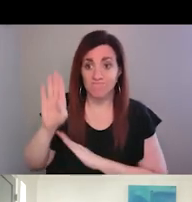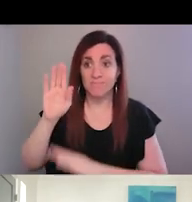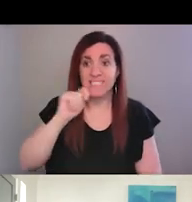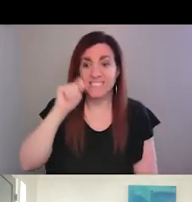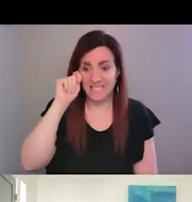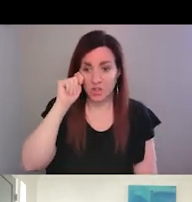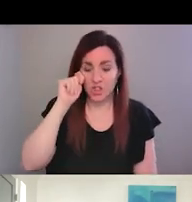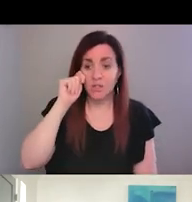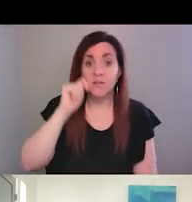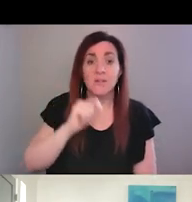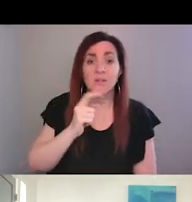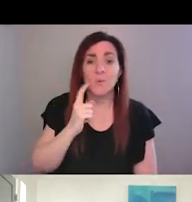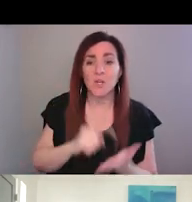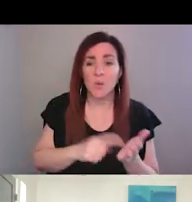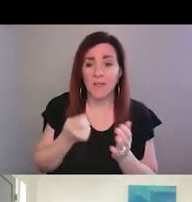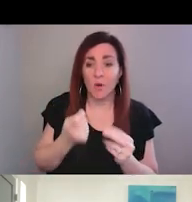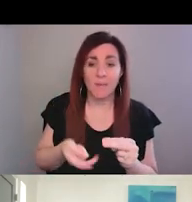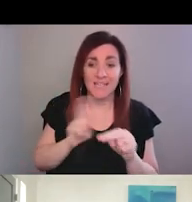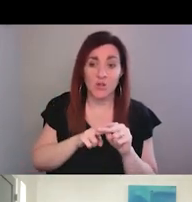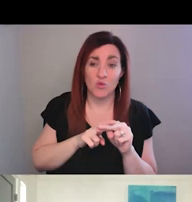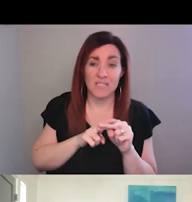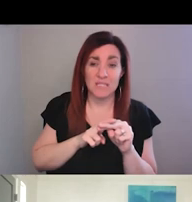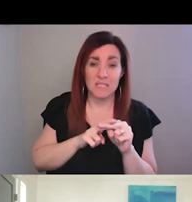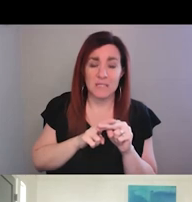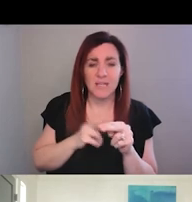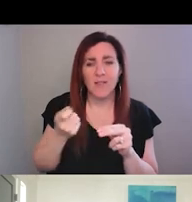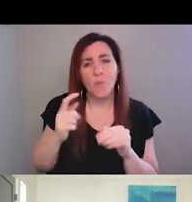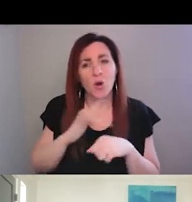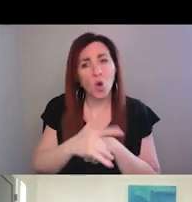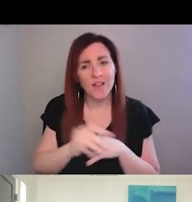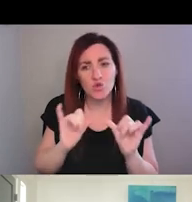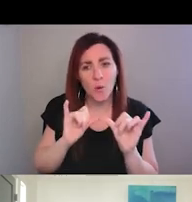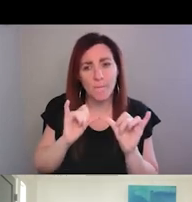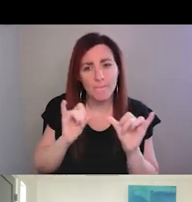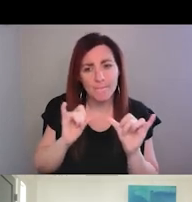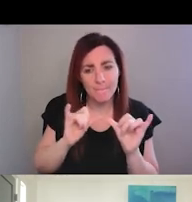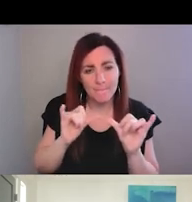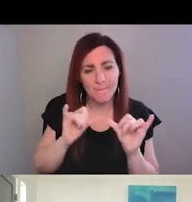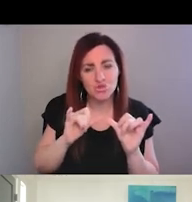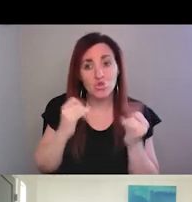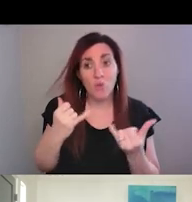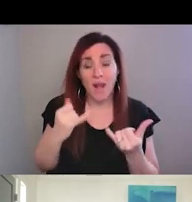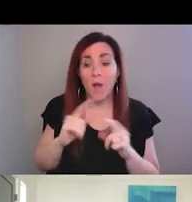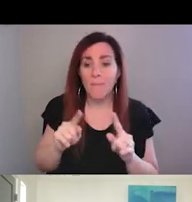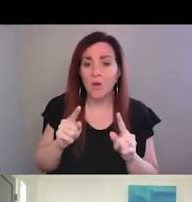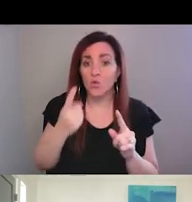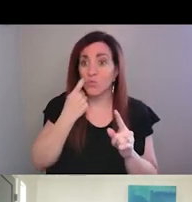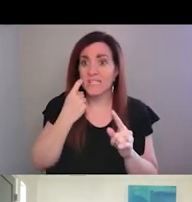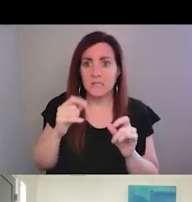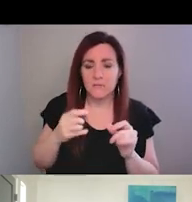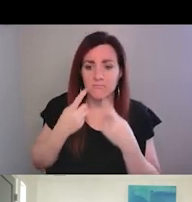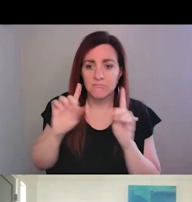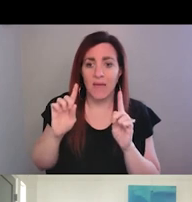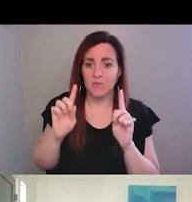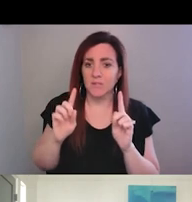Well, we did see a little bit of an increase. It's a little bit early to measure, but they just announced in the last three weeks, a new part